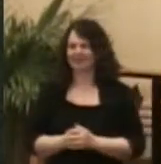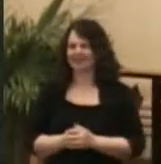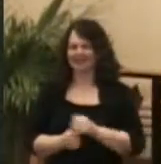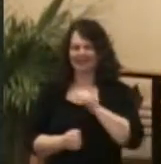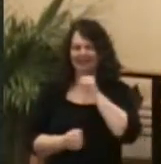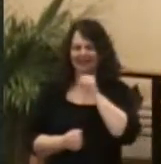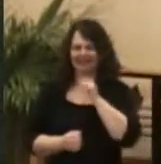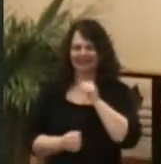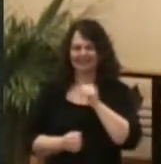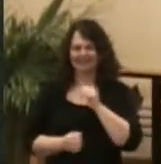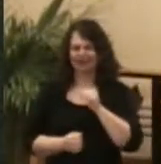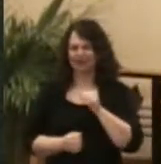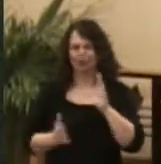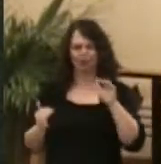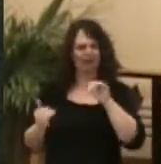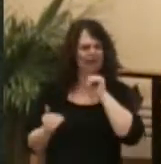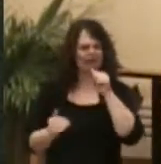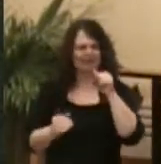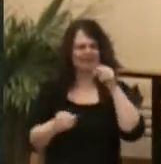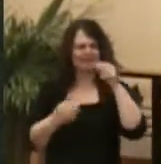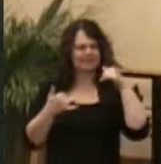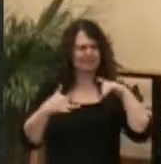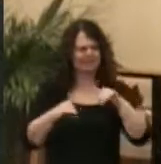service for today if Jesus stayed in the tomb.